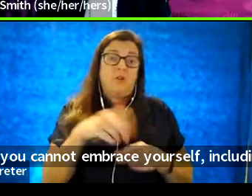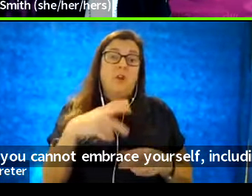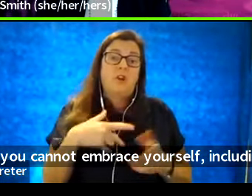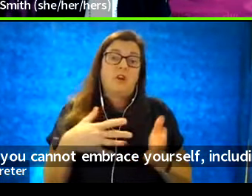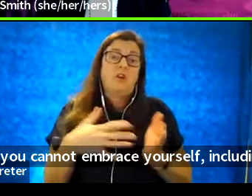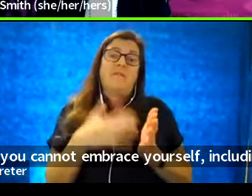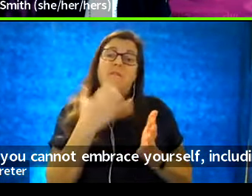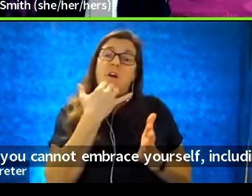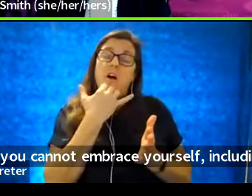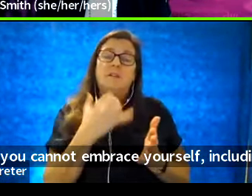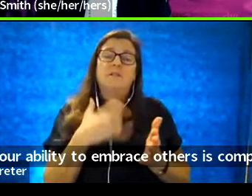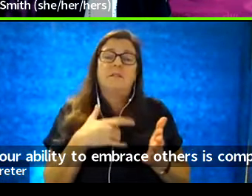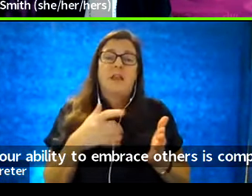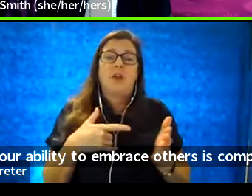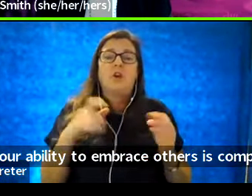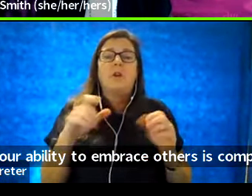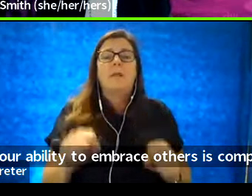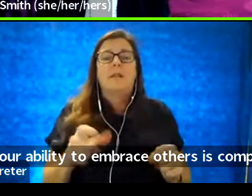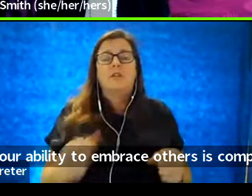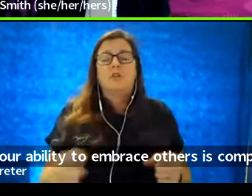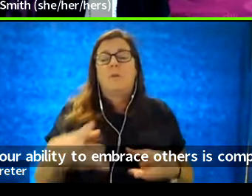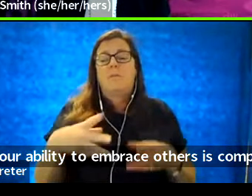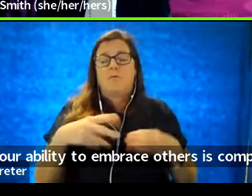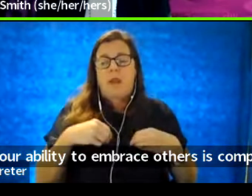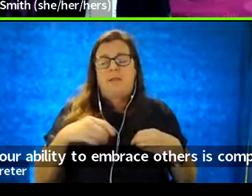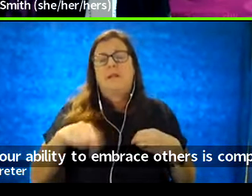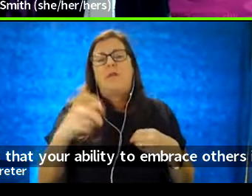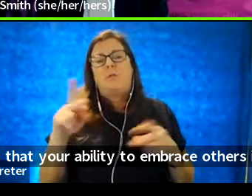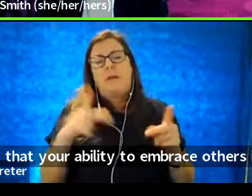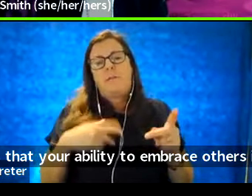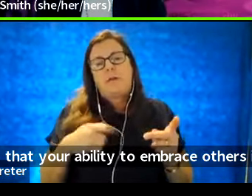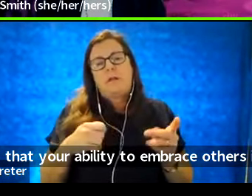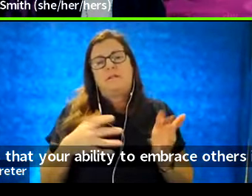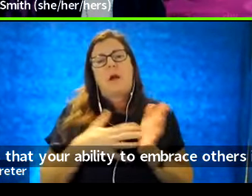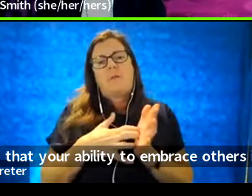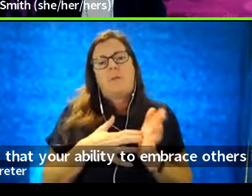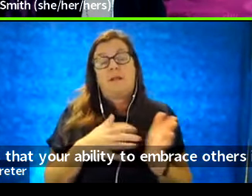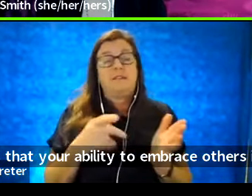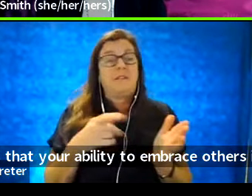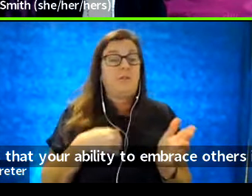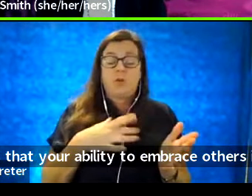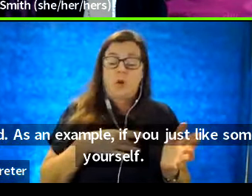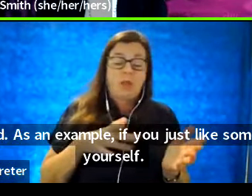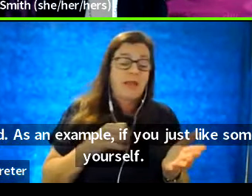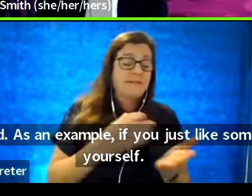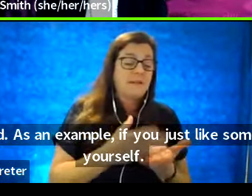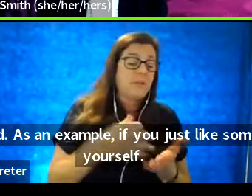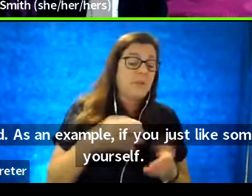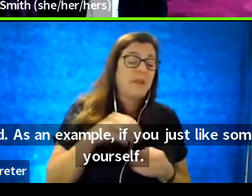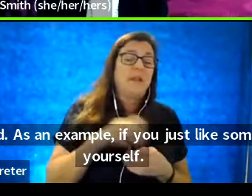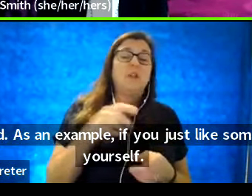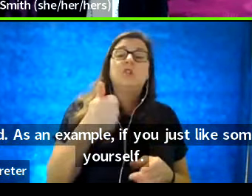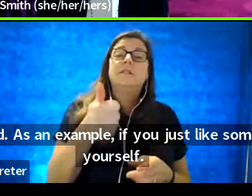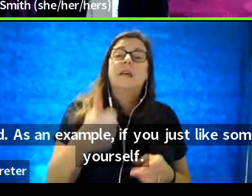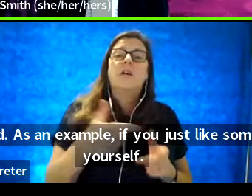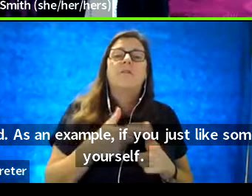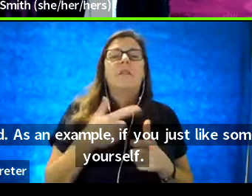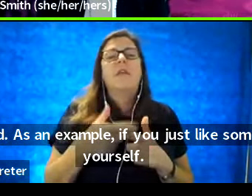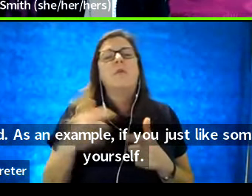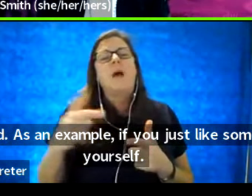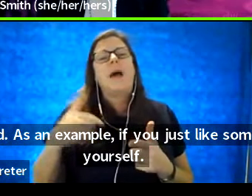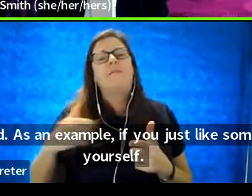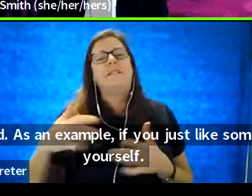embrace others is compromised. As an example, if you dislike something in yourself, you'll have a tendency